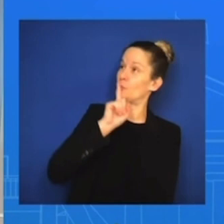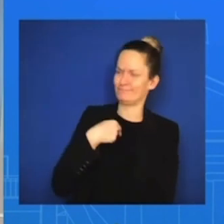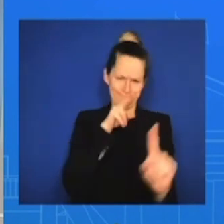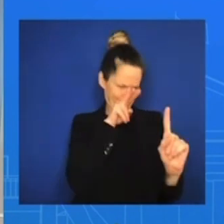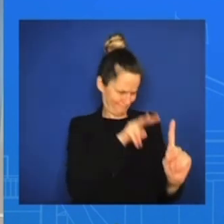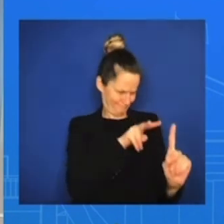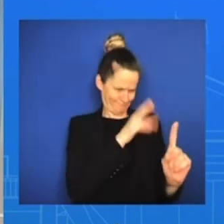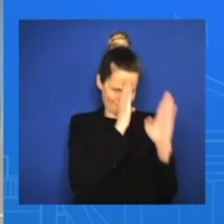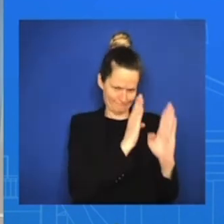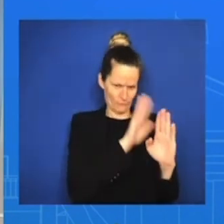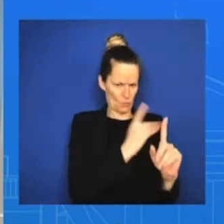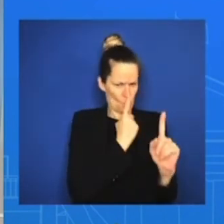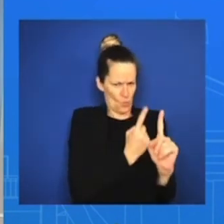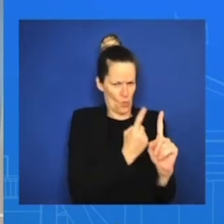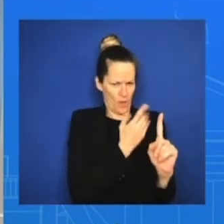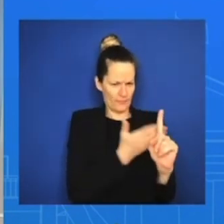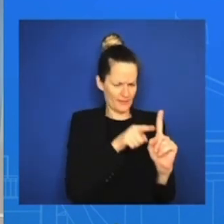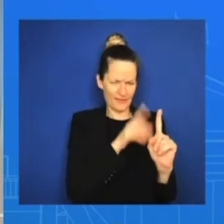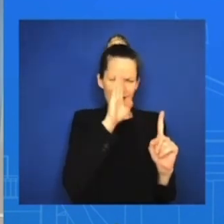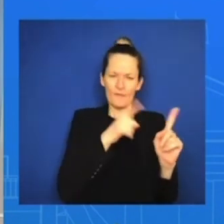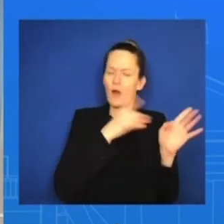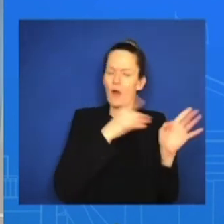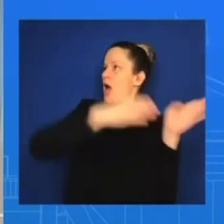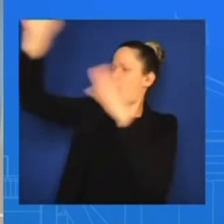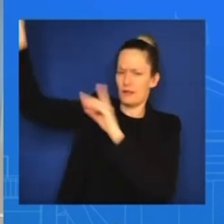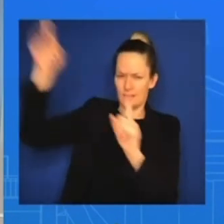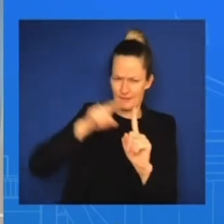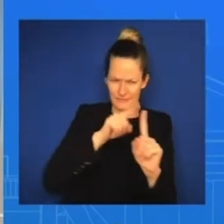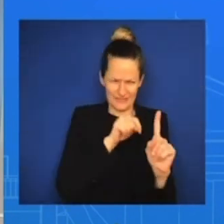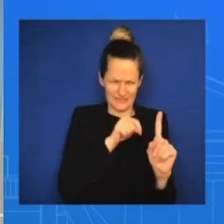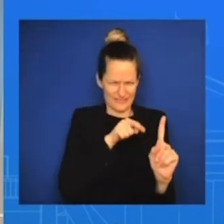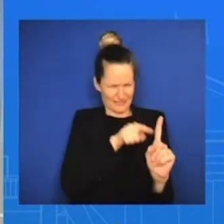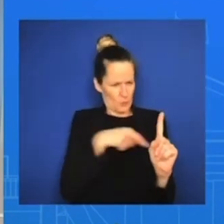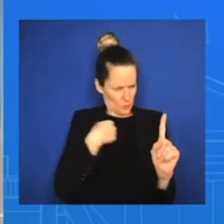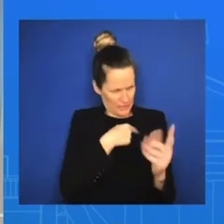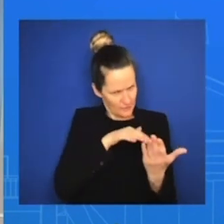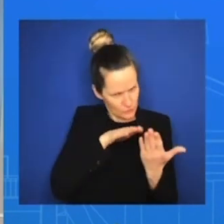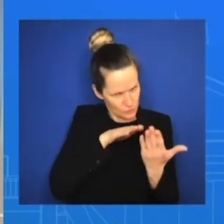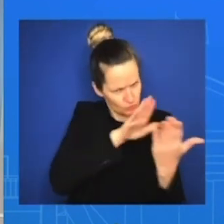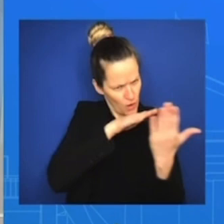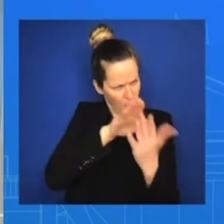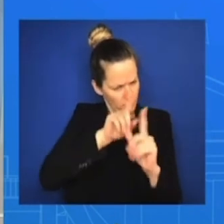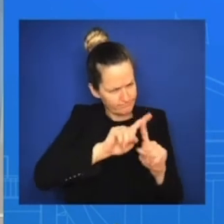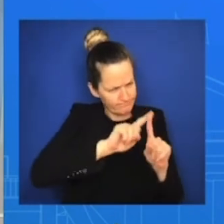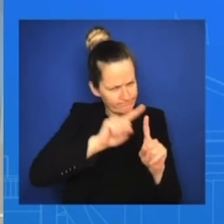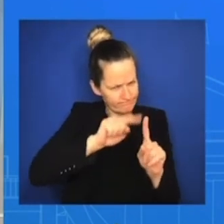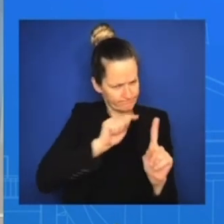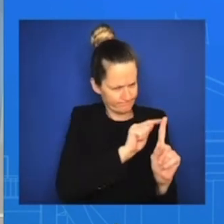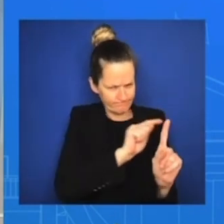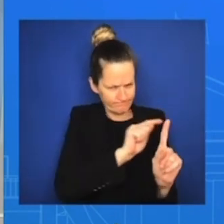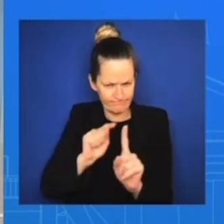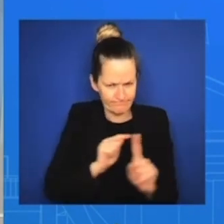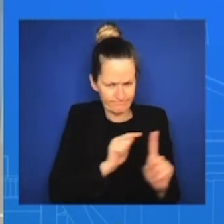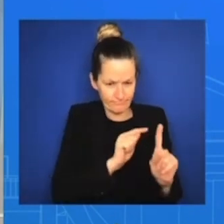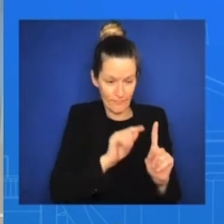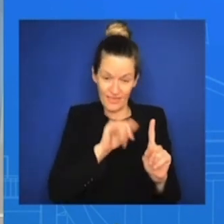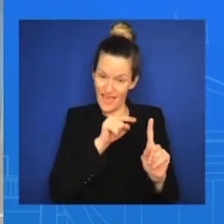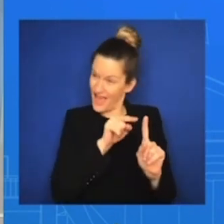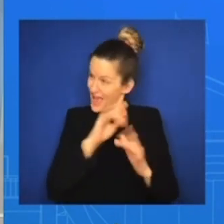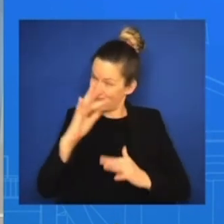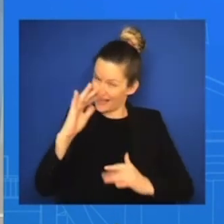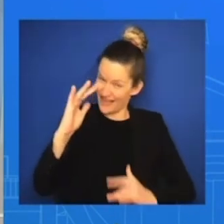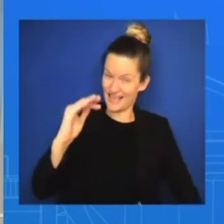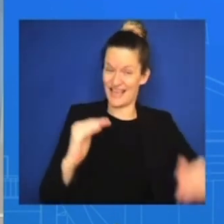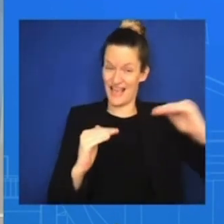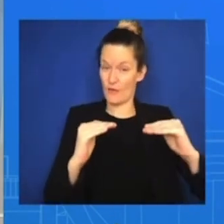issues that we've been addressing and addressing really with that equity lens and that framework. So I would